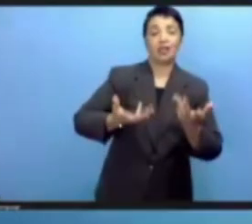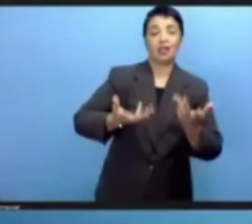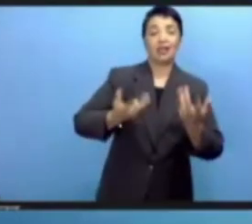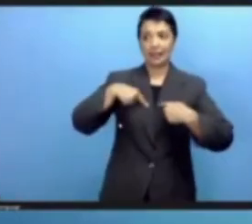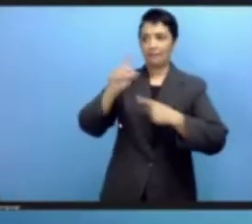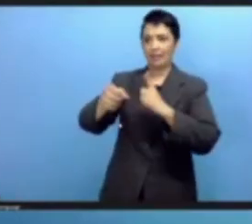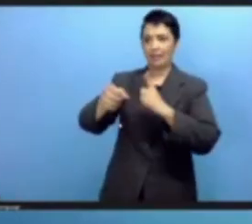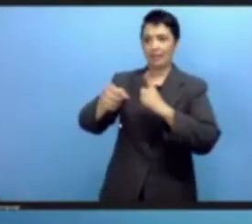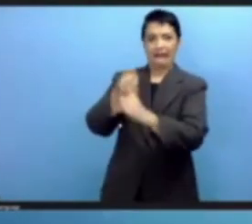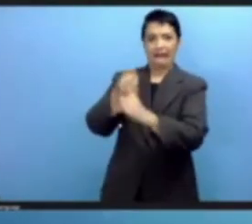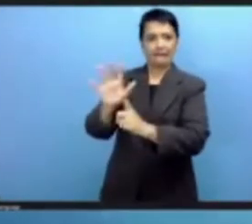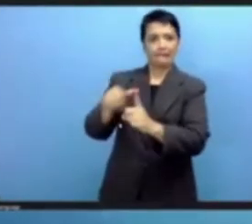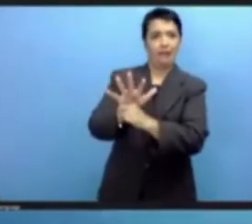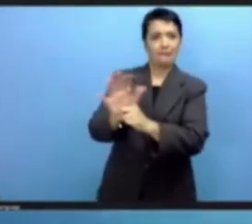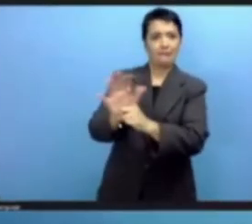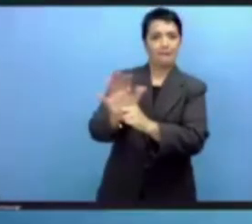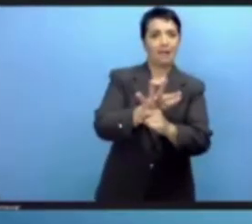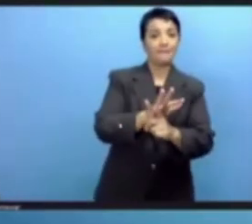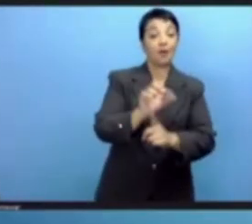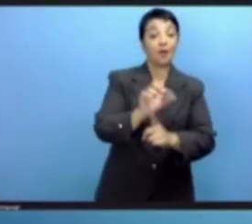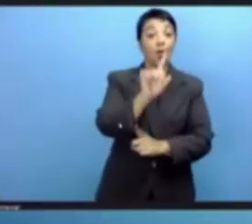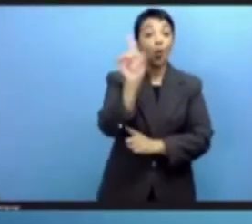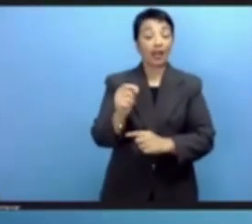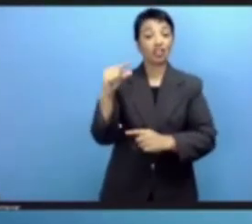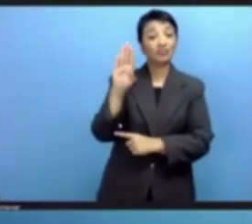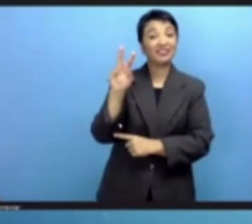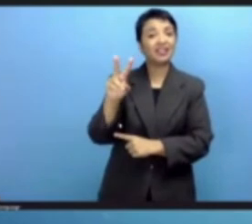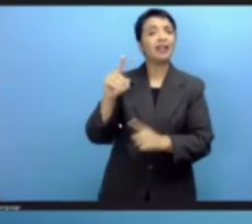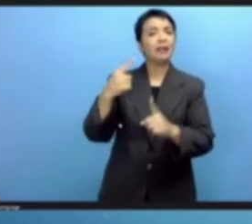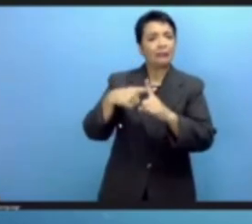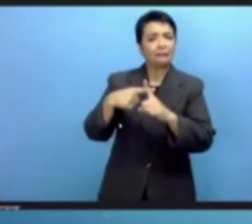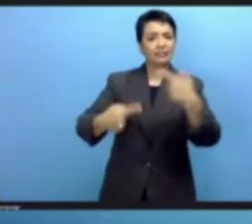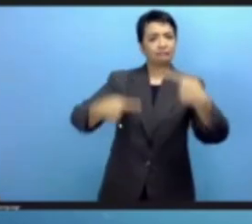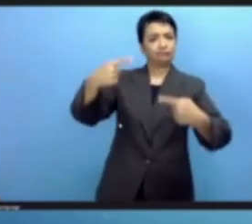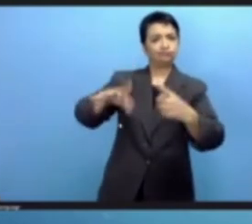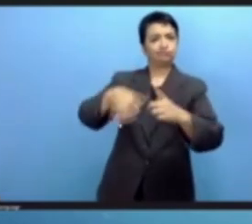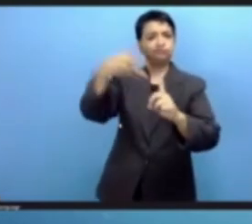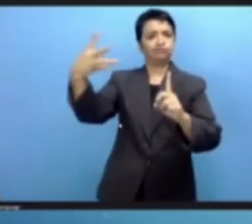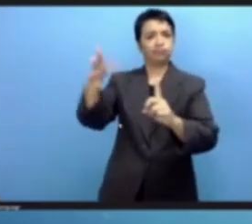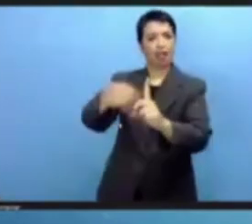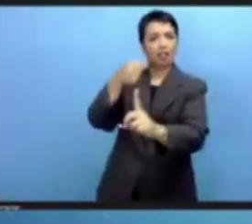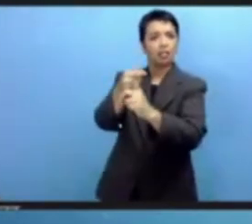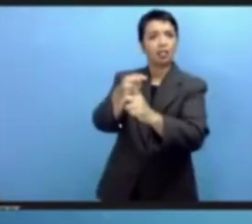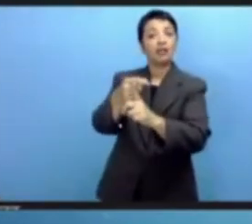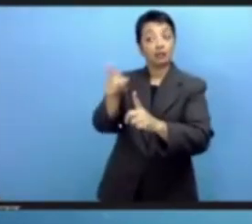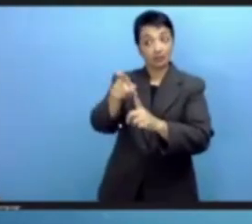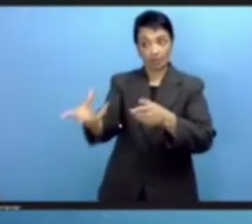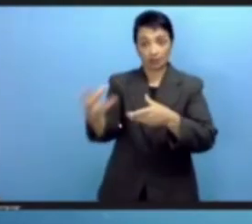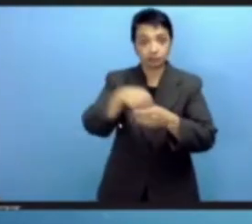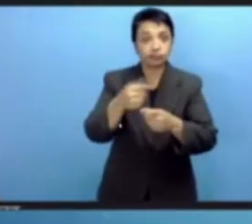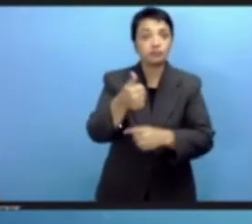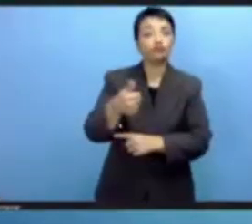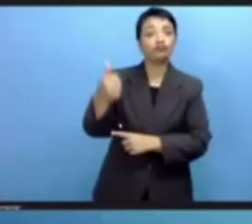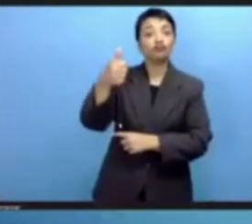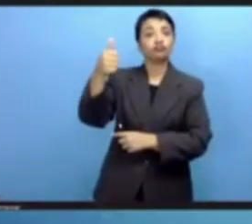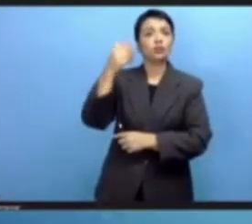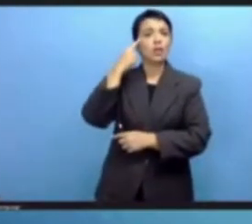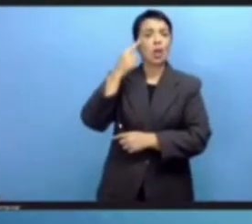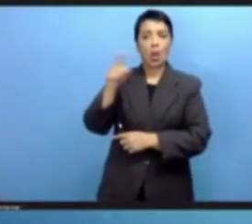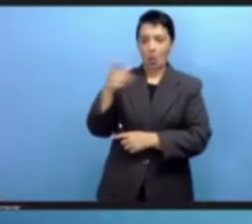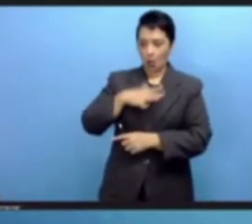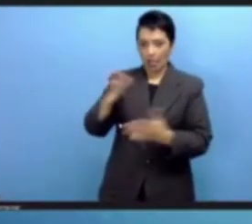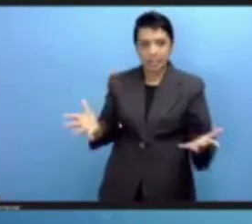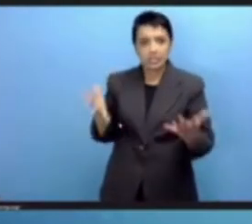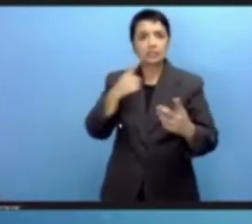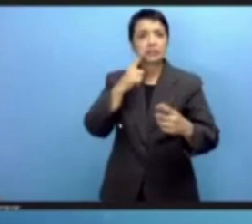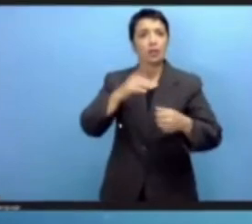gender based political violence against the ones who occupy decision making spaces, or to insist to raise their voices against injustices.